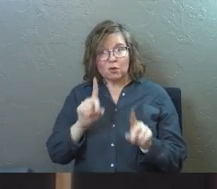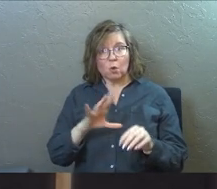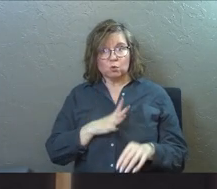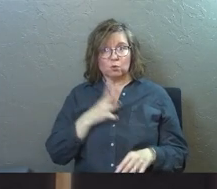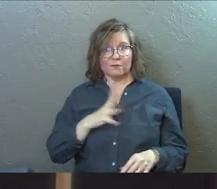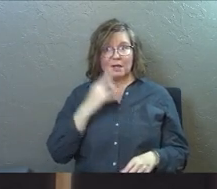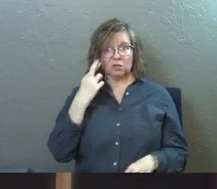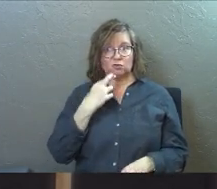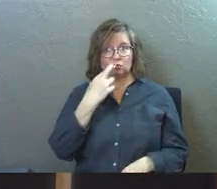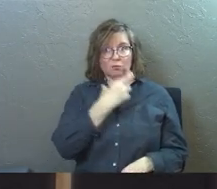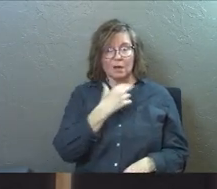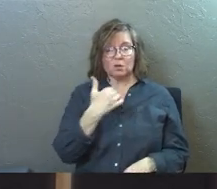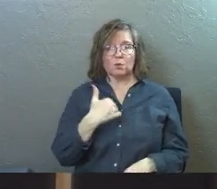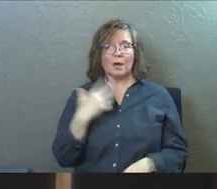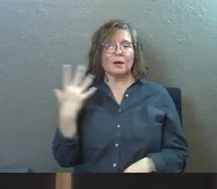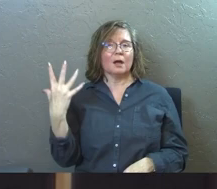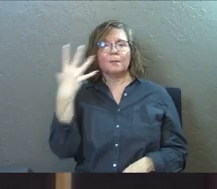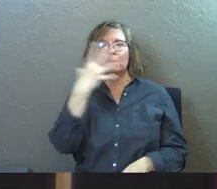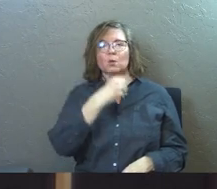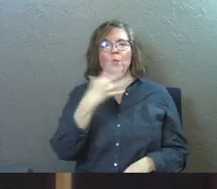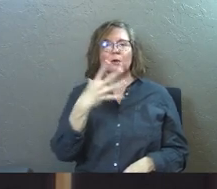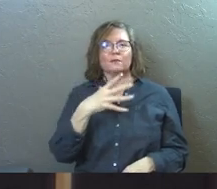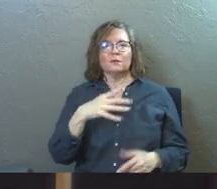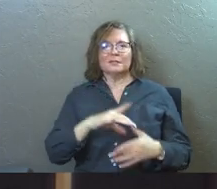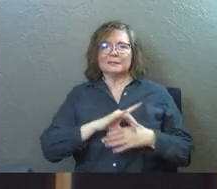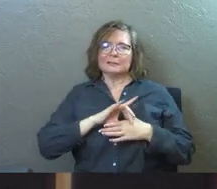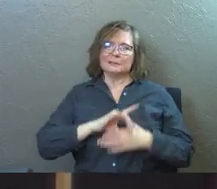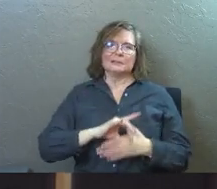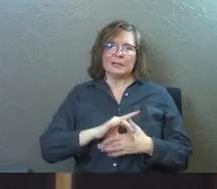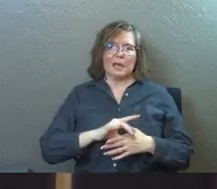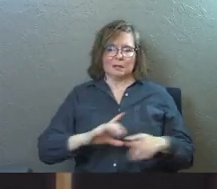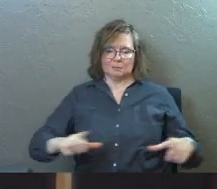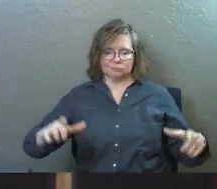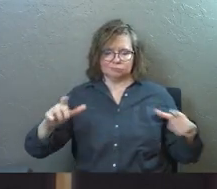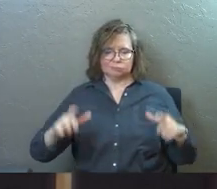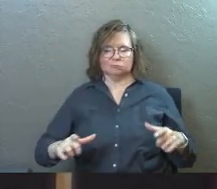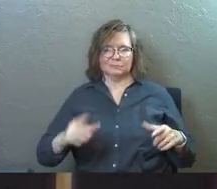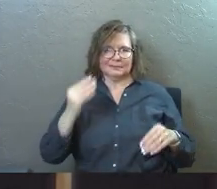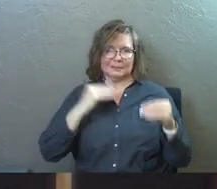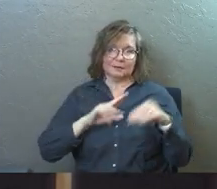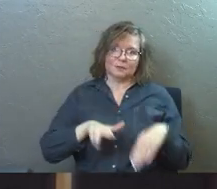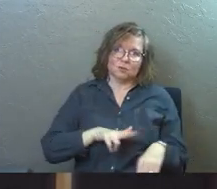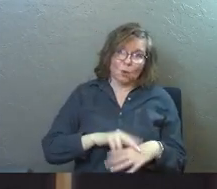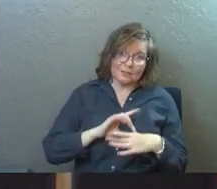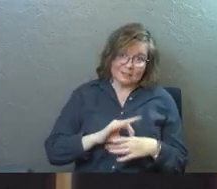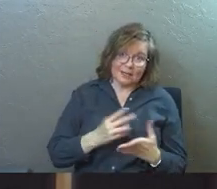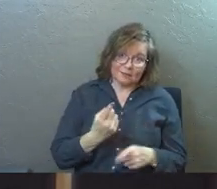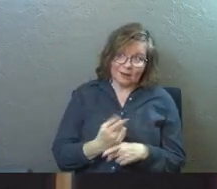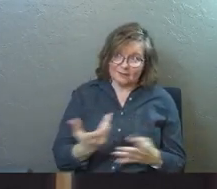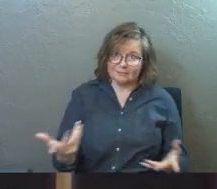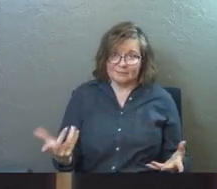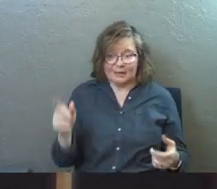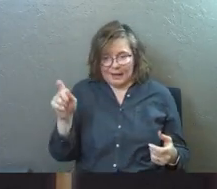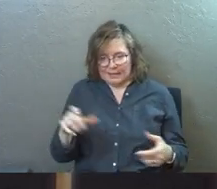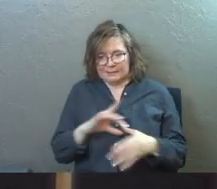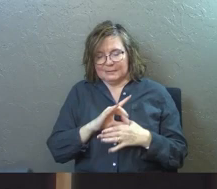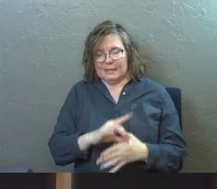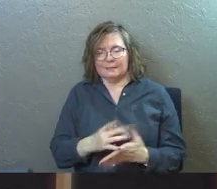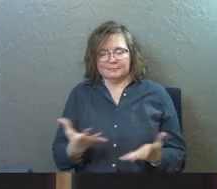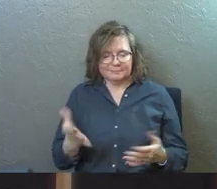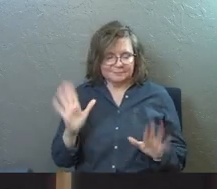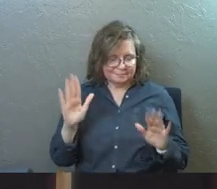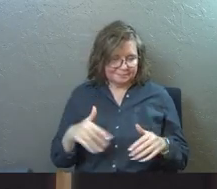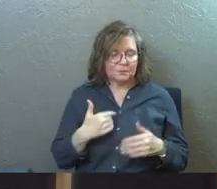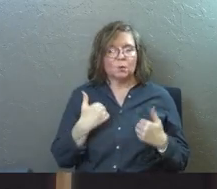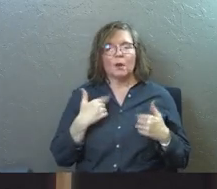to a fancy restaurant and you had a beautiful steak dinner? Because of course it's steak. Amen. It's gotta be steak.